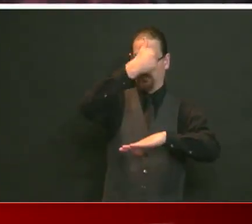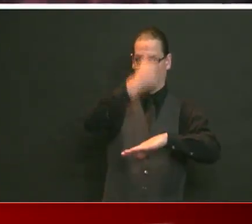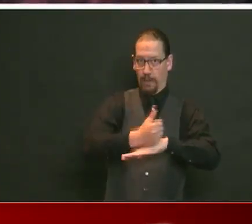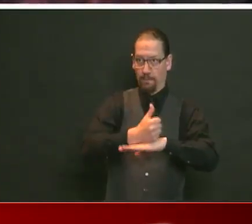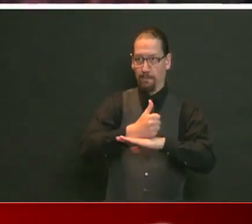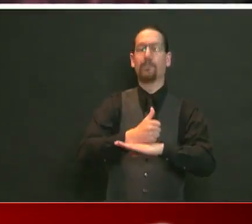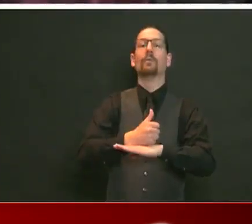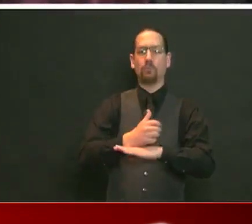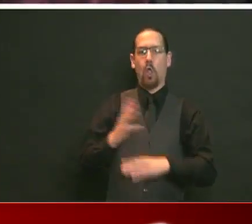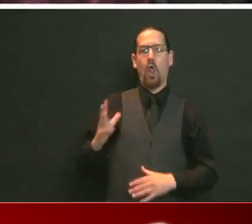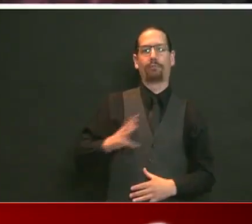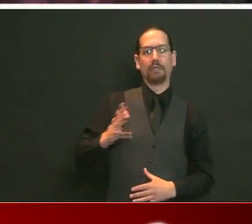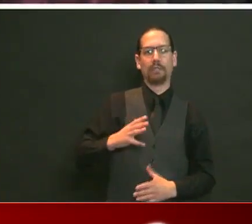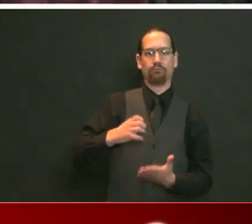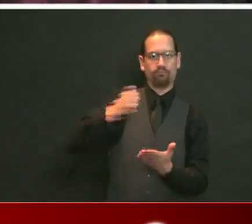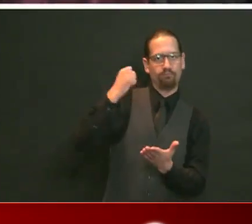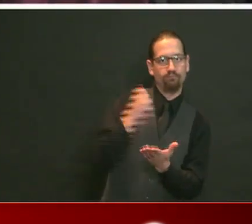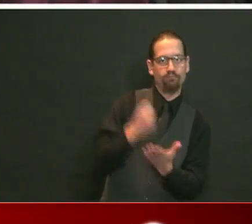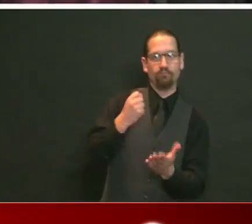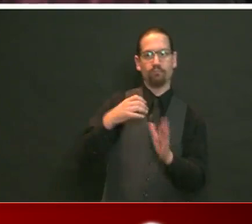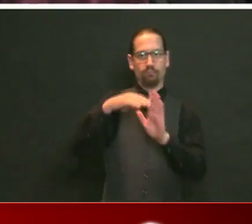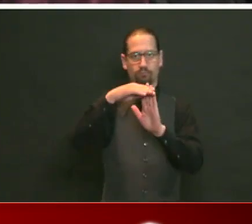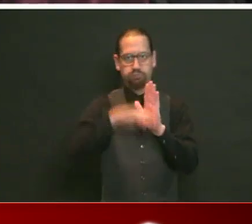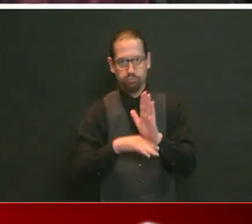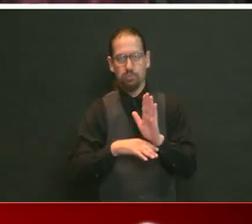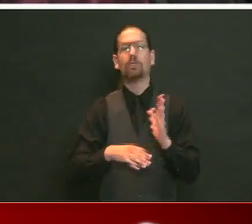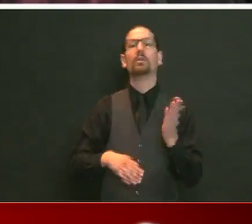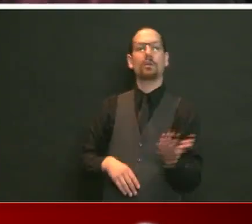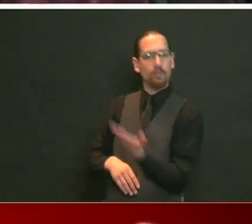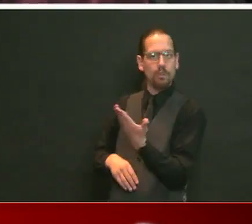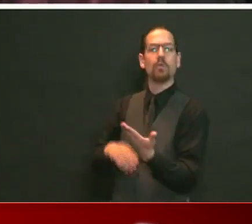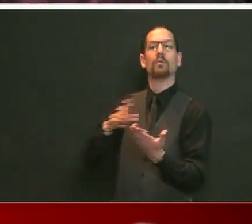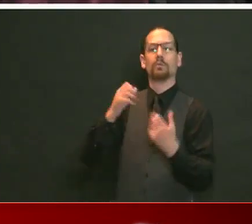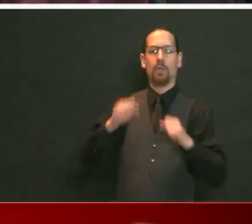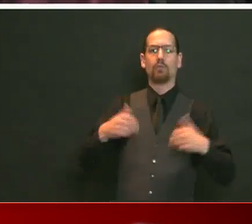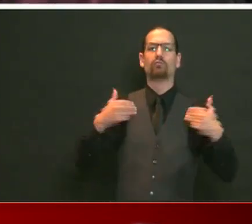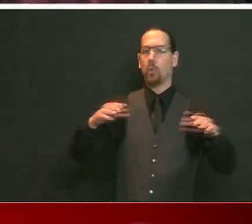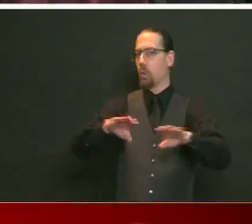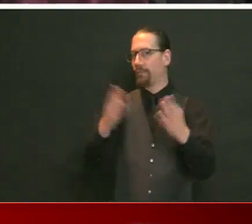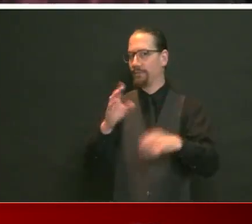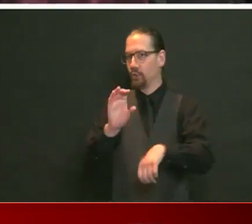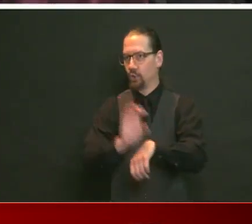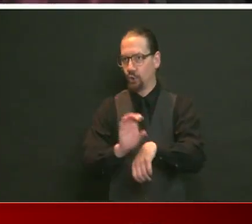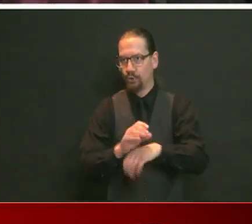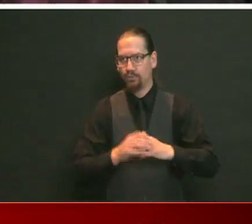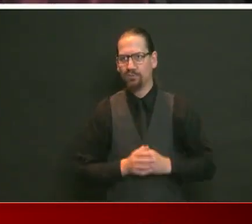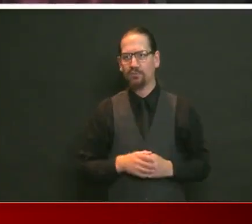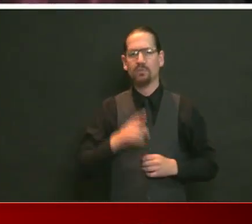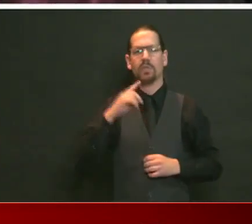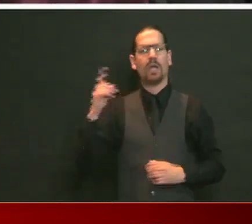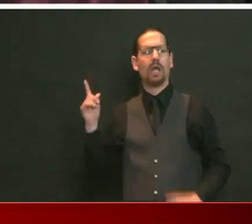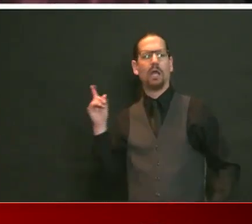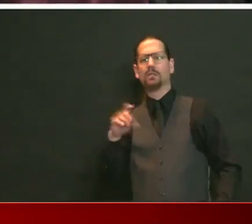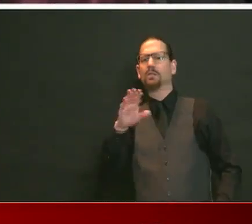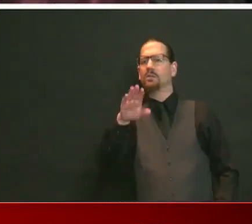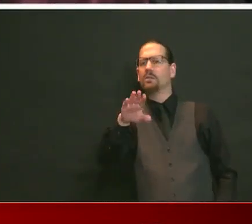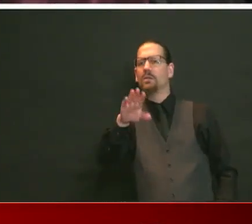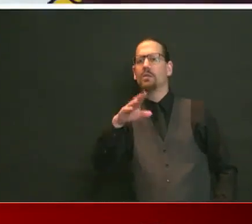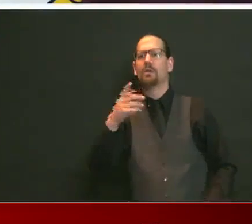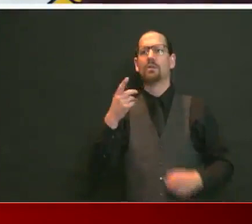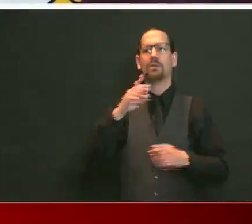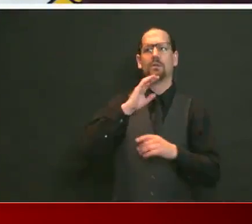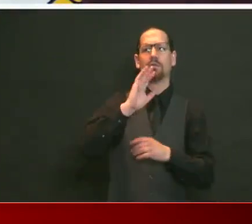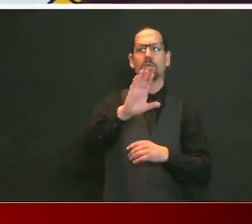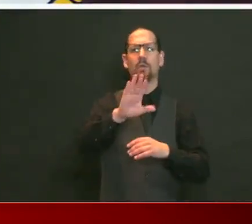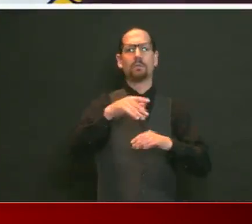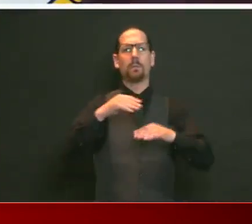more with beaches. So Roger Wheeler is not open? Roger Wheeler is not open. Governor, you don't have your own beach open. I clearly